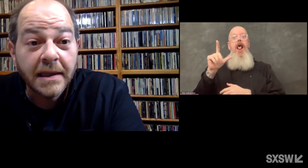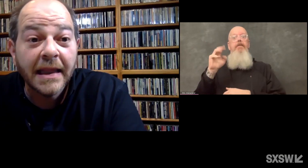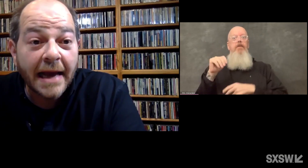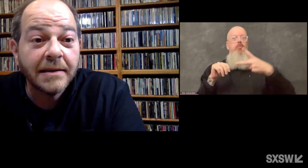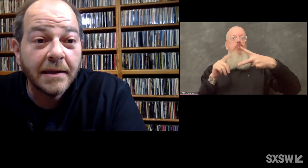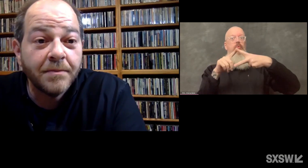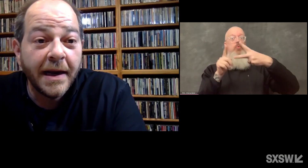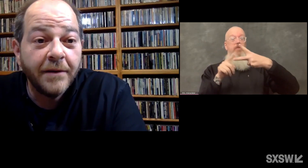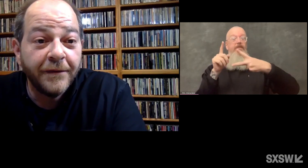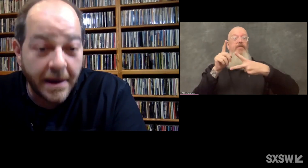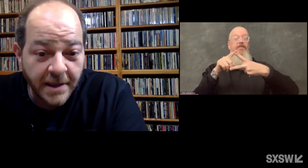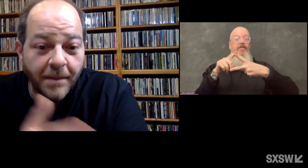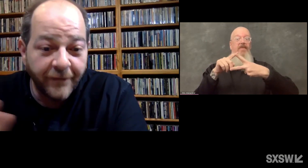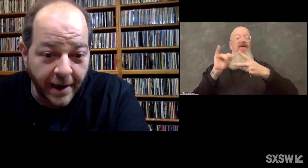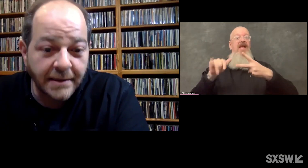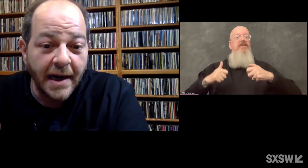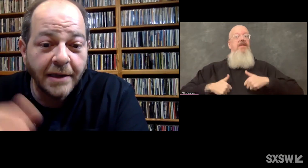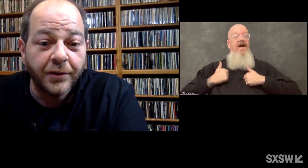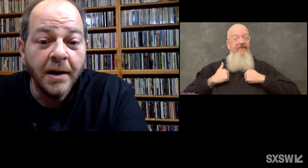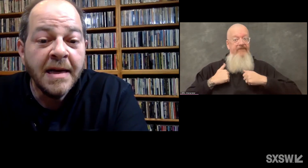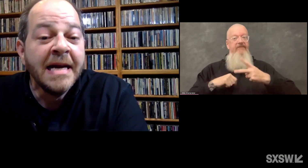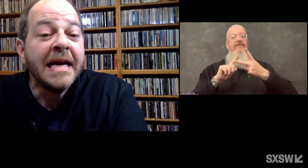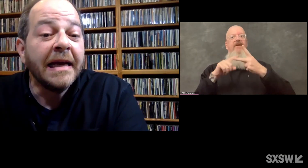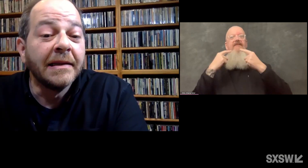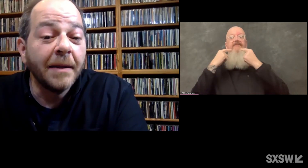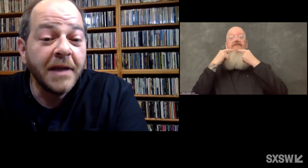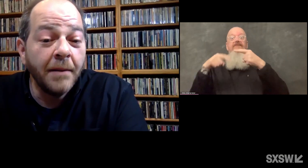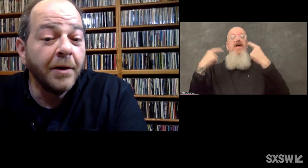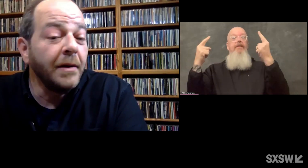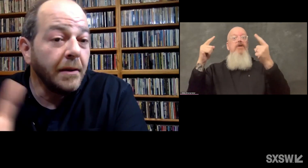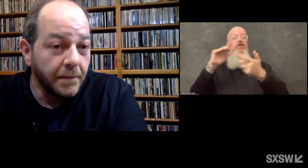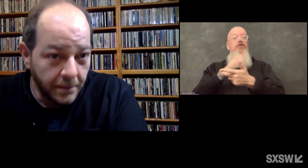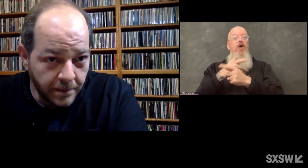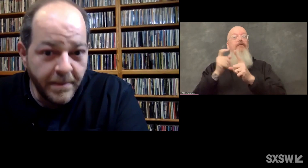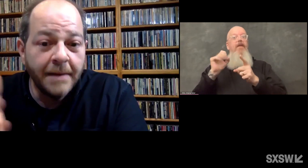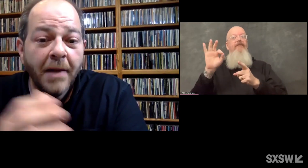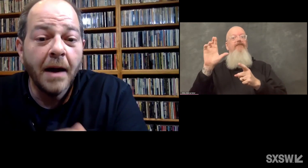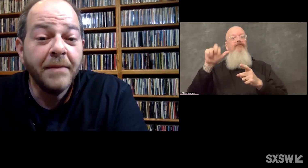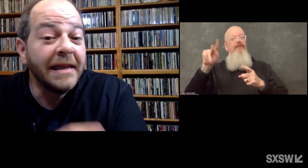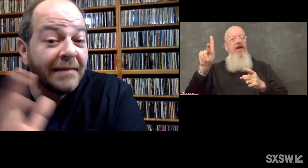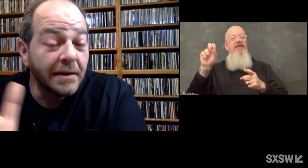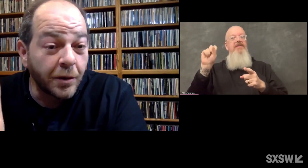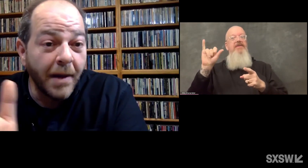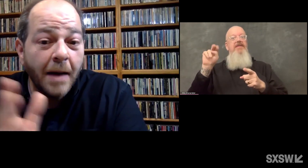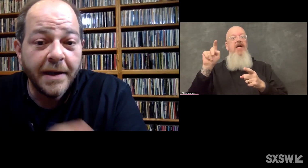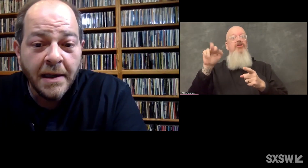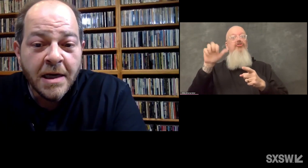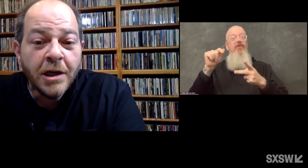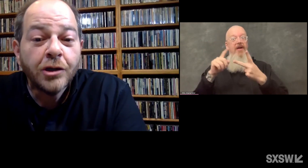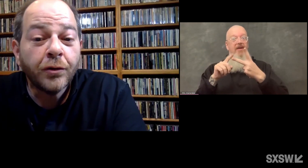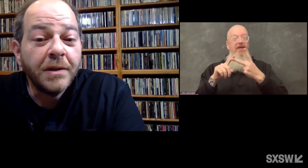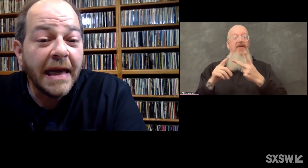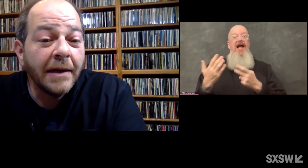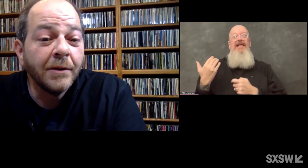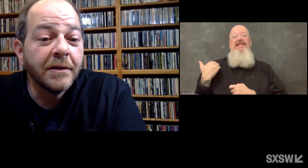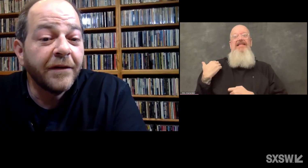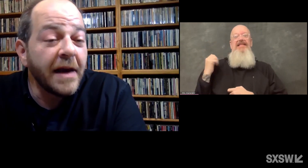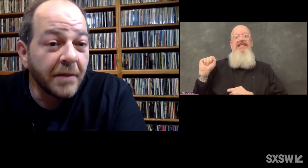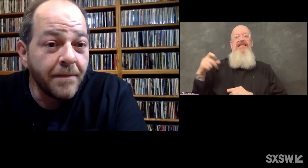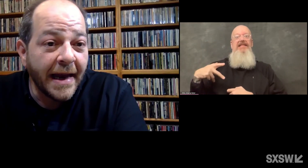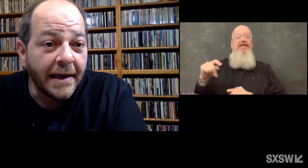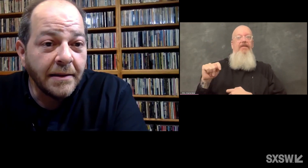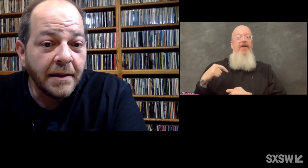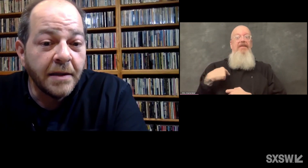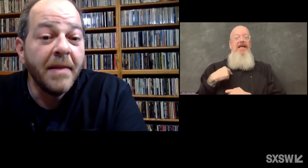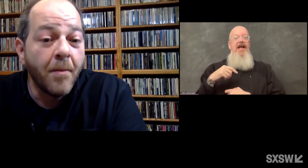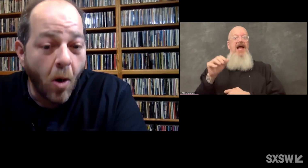standards and classics made famous by Frank Sinatra. In September, Me and Sister Bobby, True Tales of